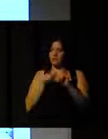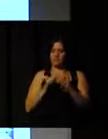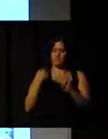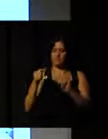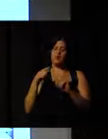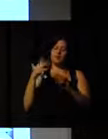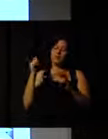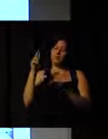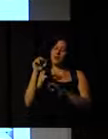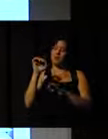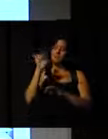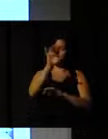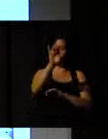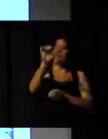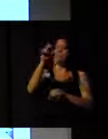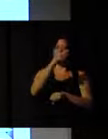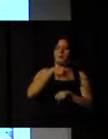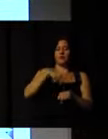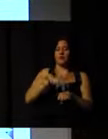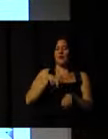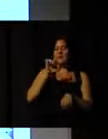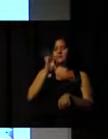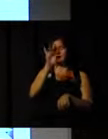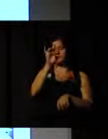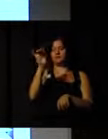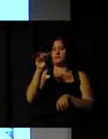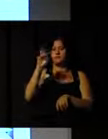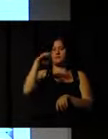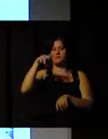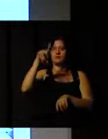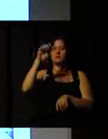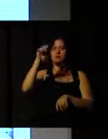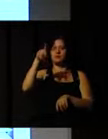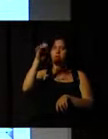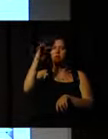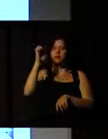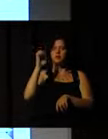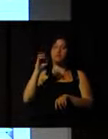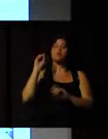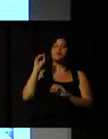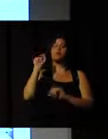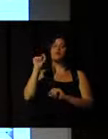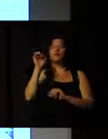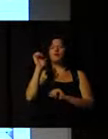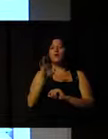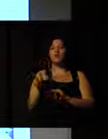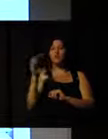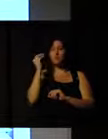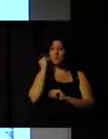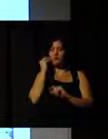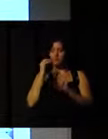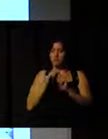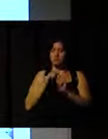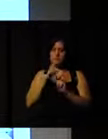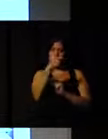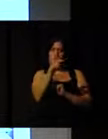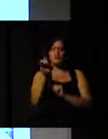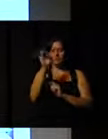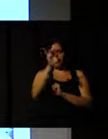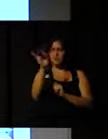each country is independent. What is trying to do with the European Union is, okay, you are independent,